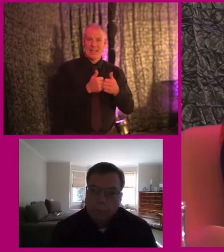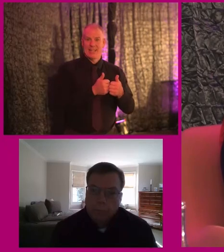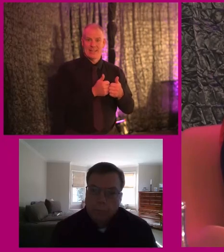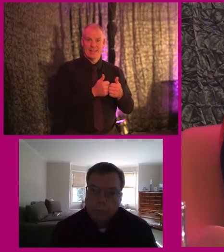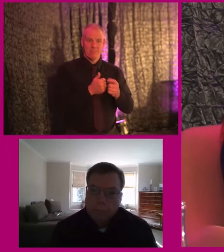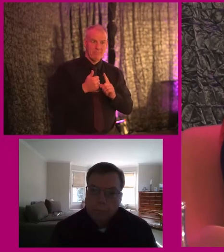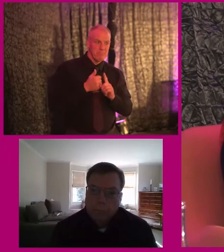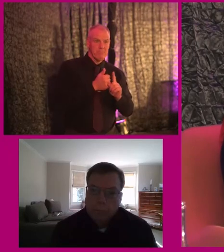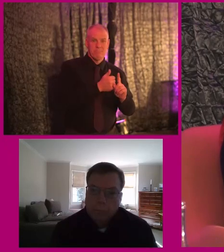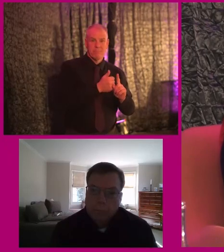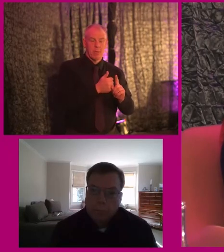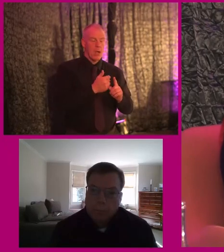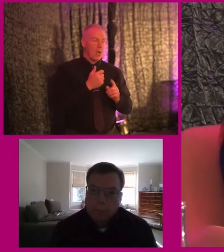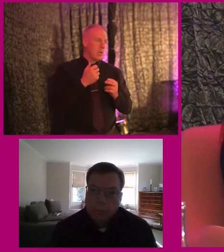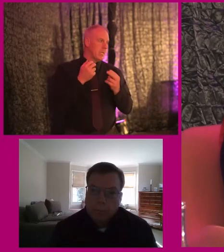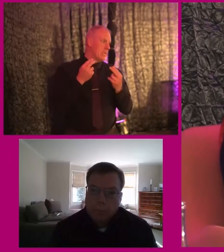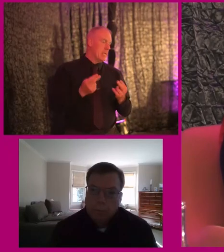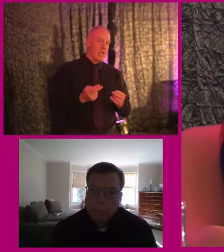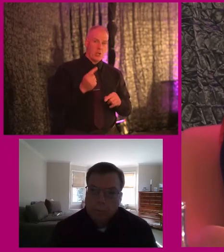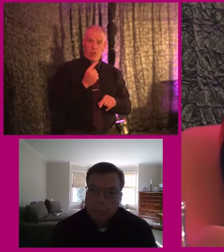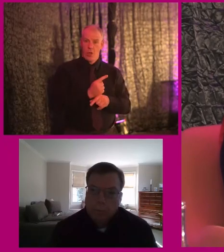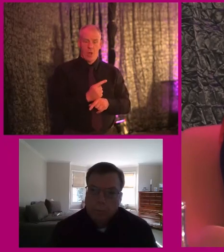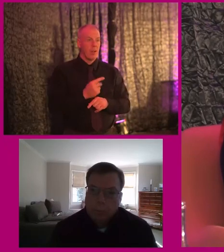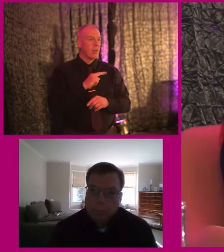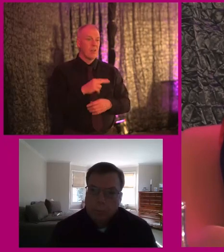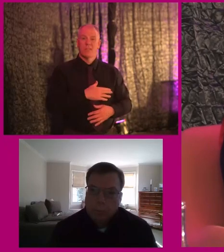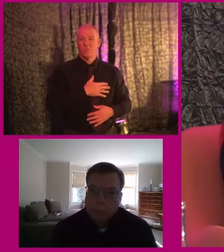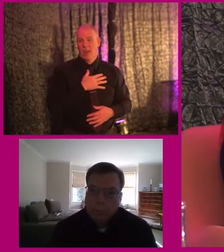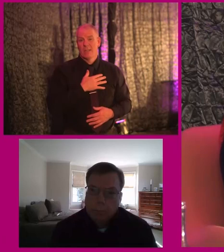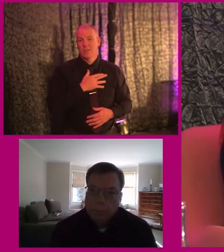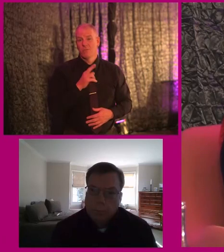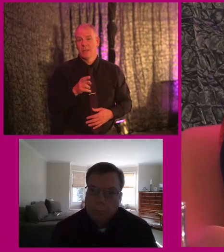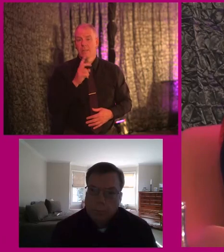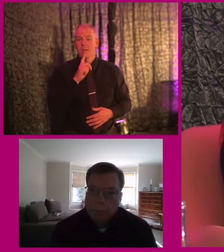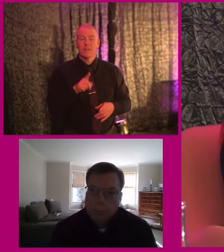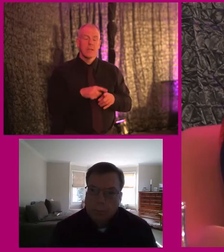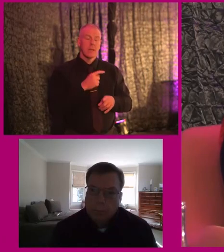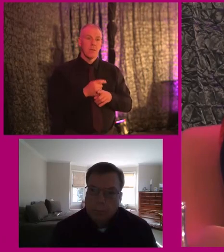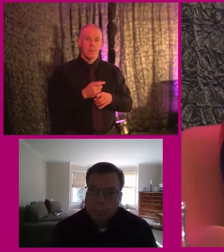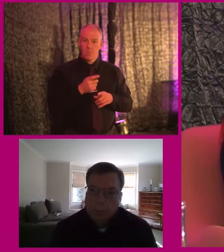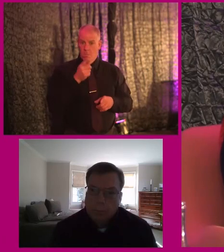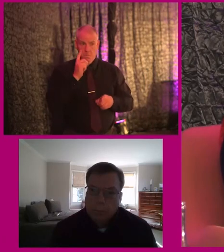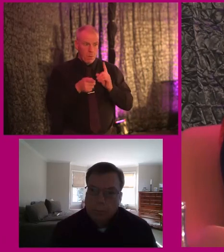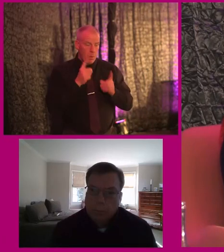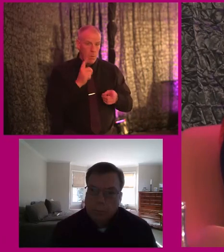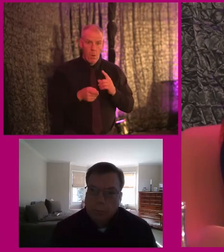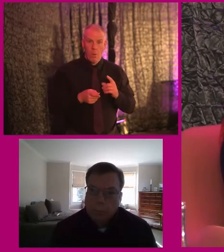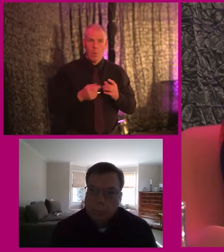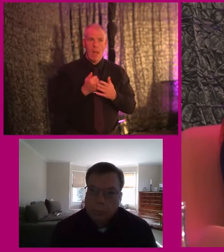assists. So, like, I suppose the demand, it's, you know, like, I suppose it wasn't surprising. But I suppose we just didn't know how quick